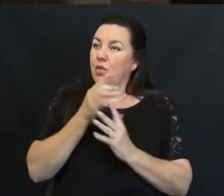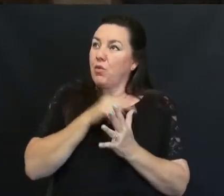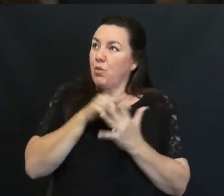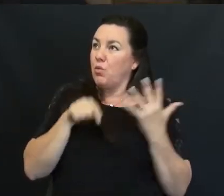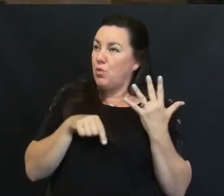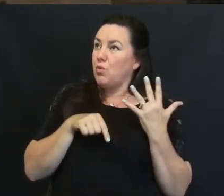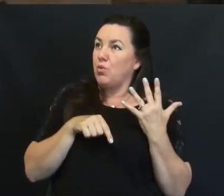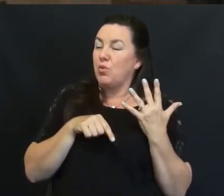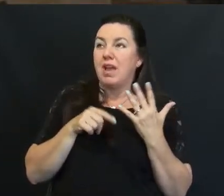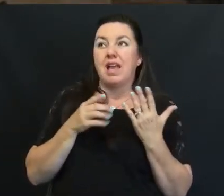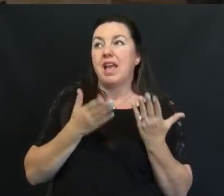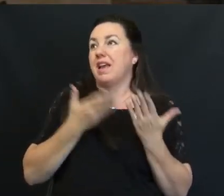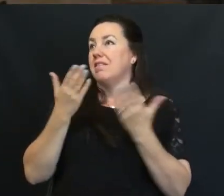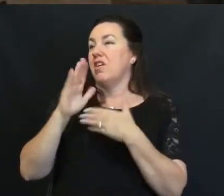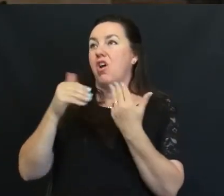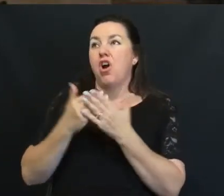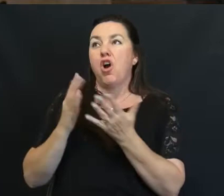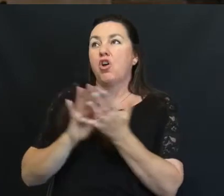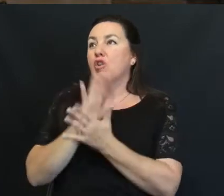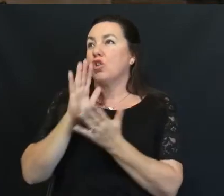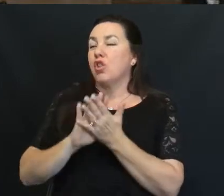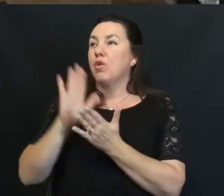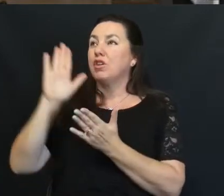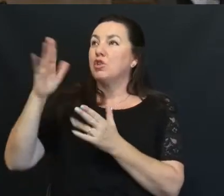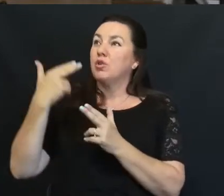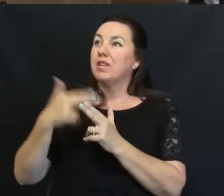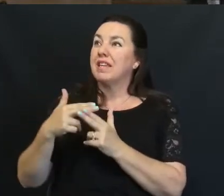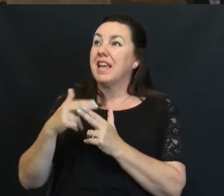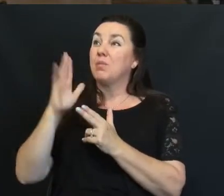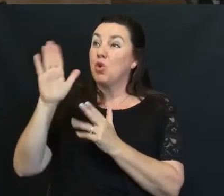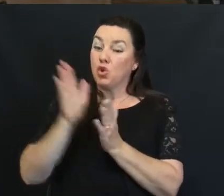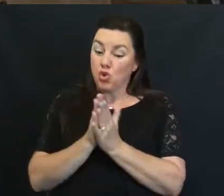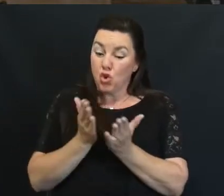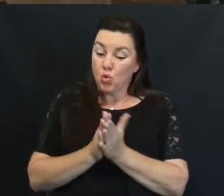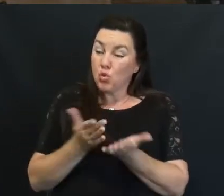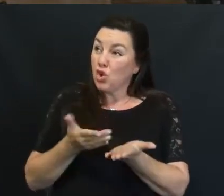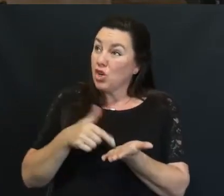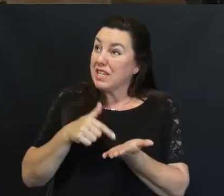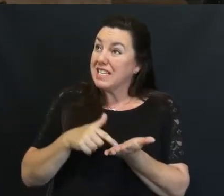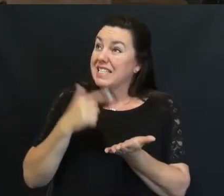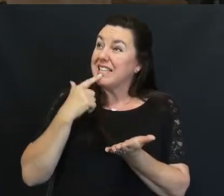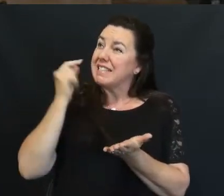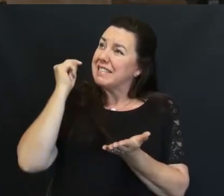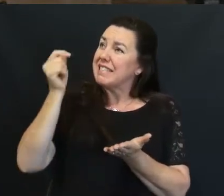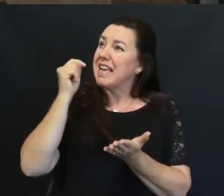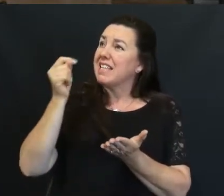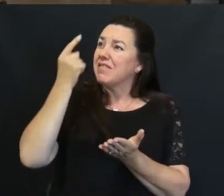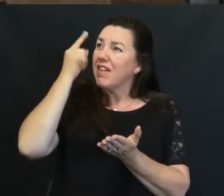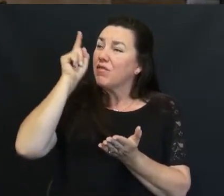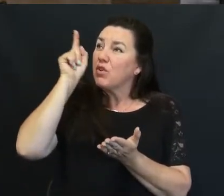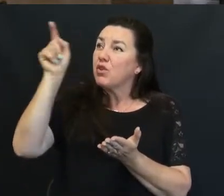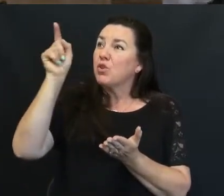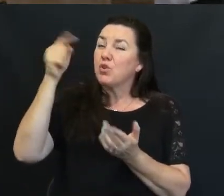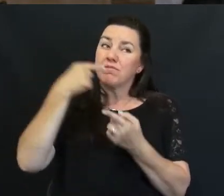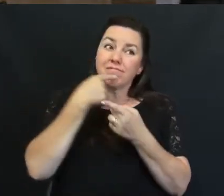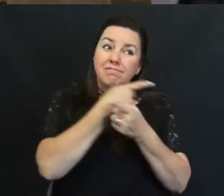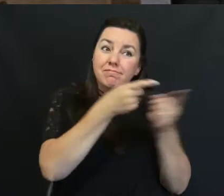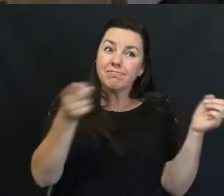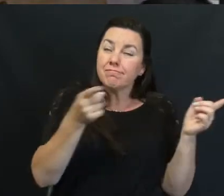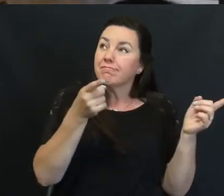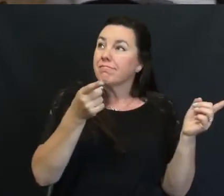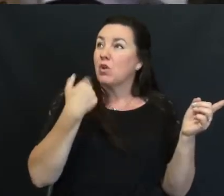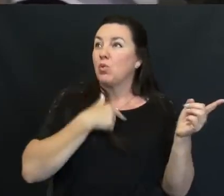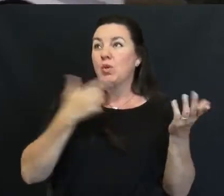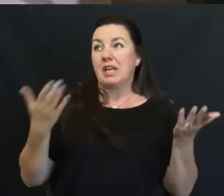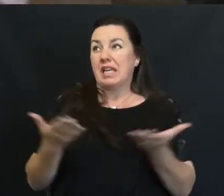glory to your name through the testimonies Your word tells us to testify for you And that is what we're here for